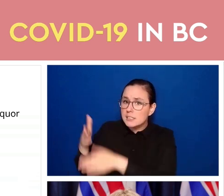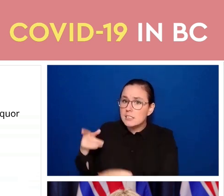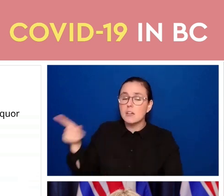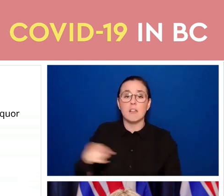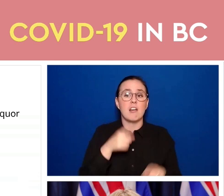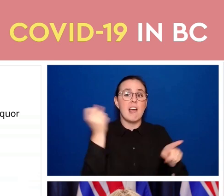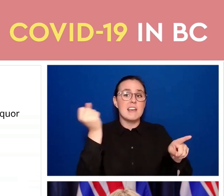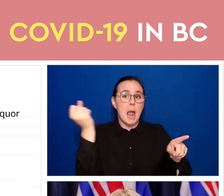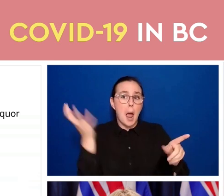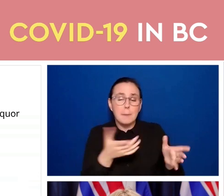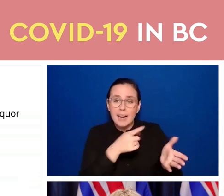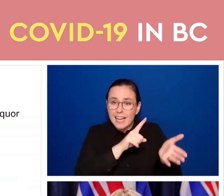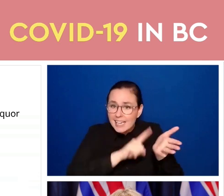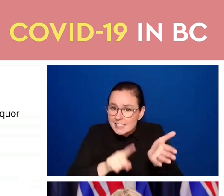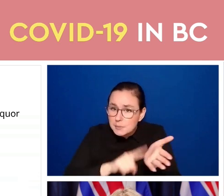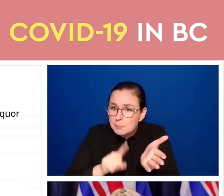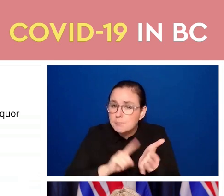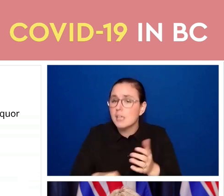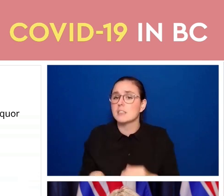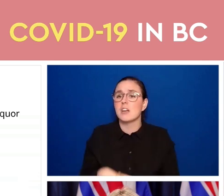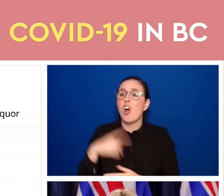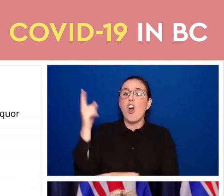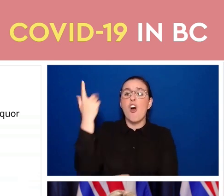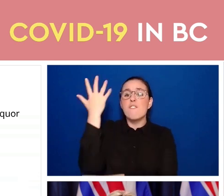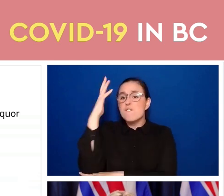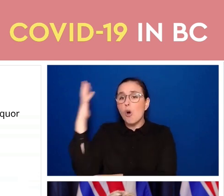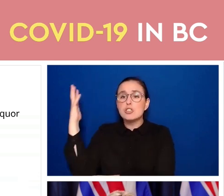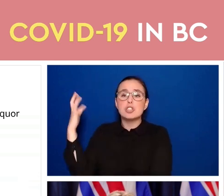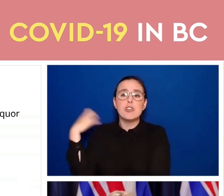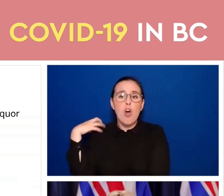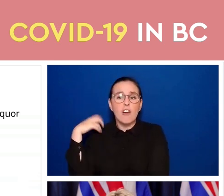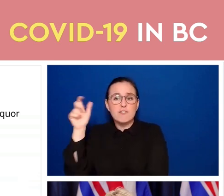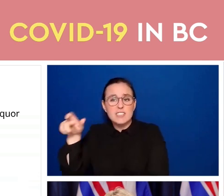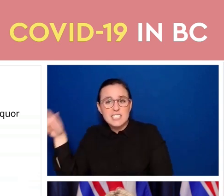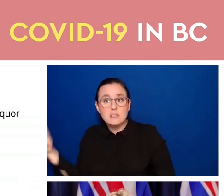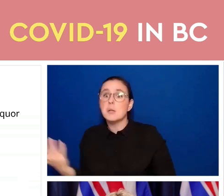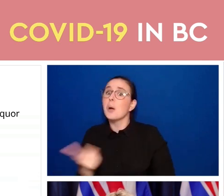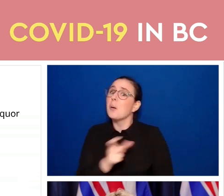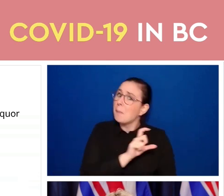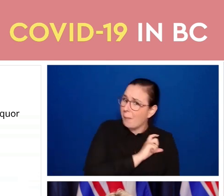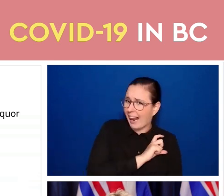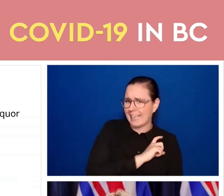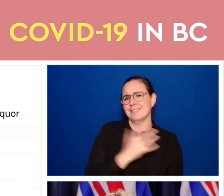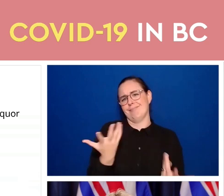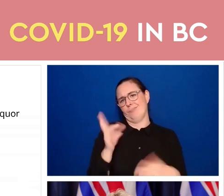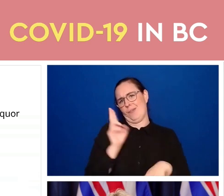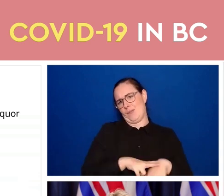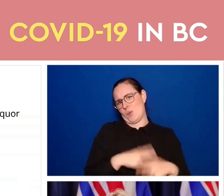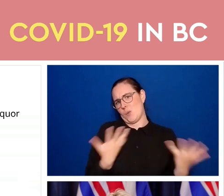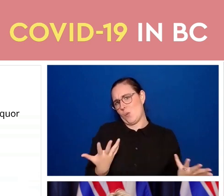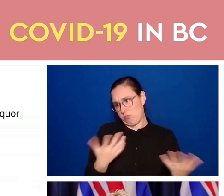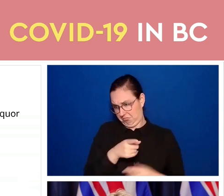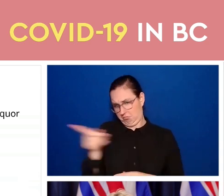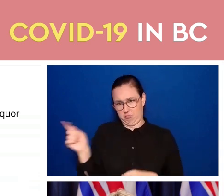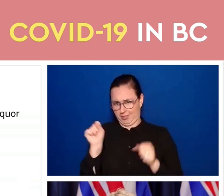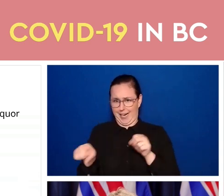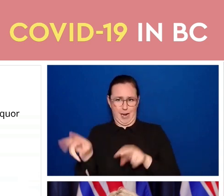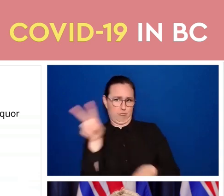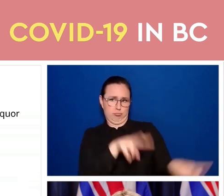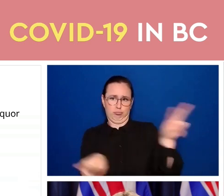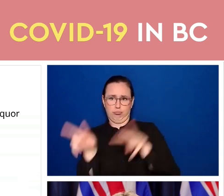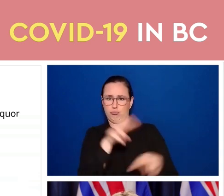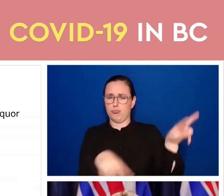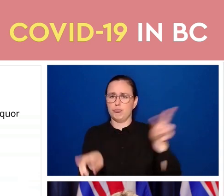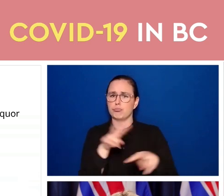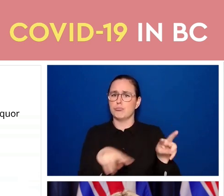conservation officers, and of course, public safety officers, our police officers. Obviously, the first thing that, the